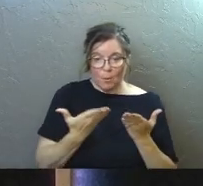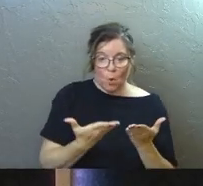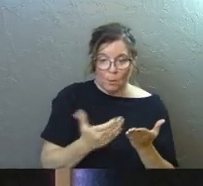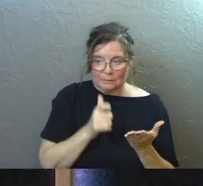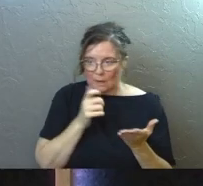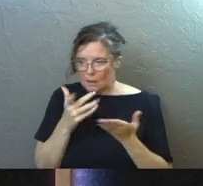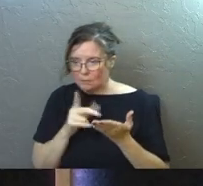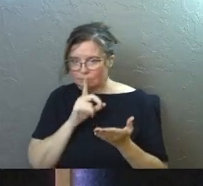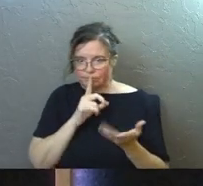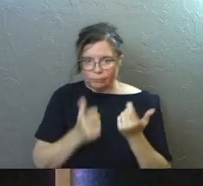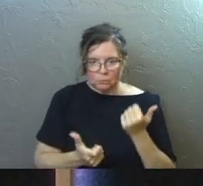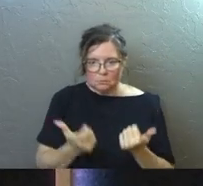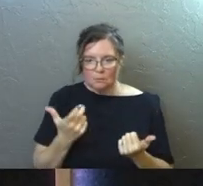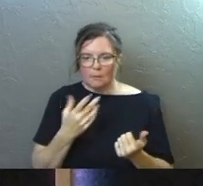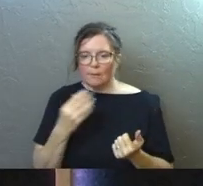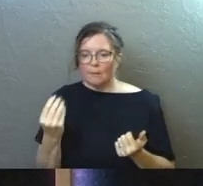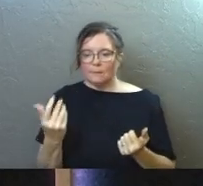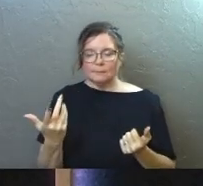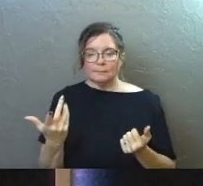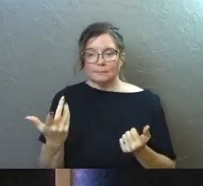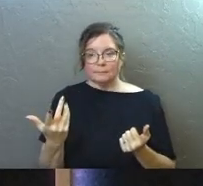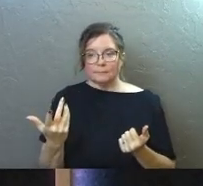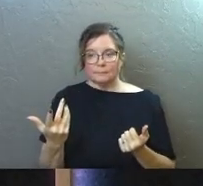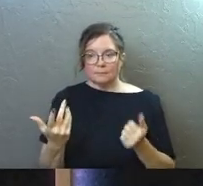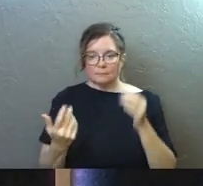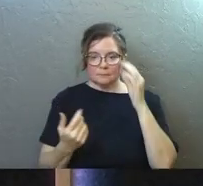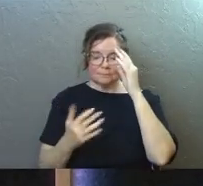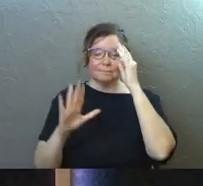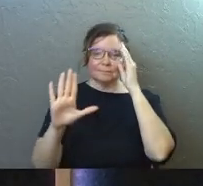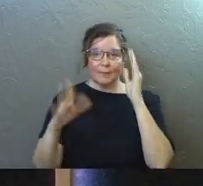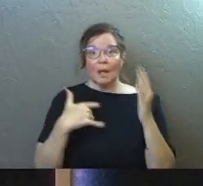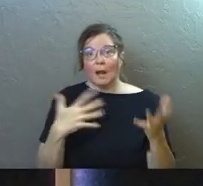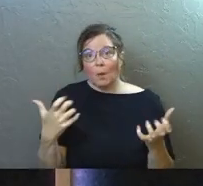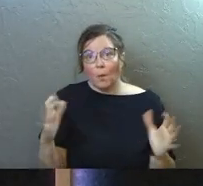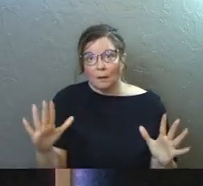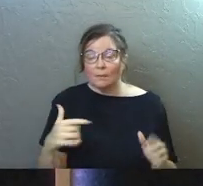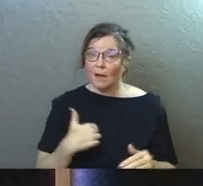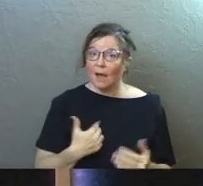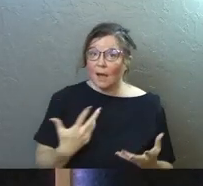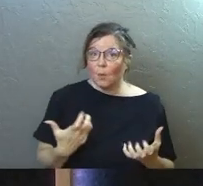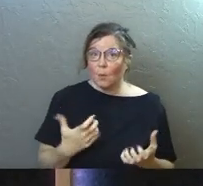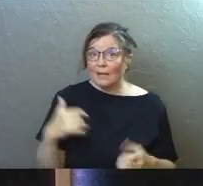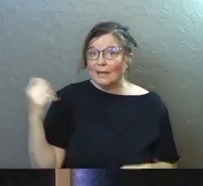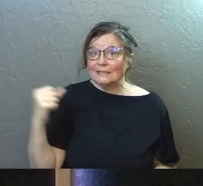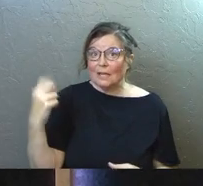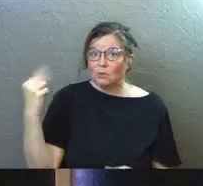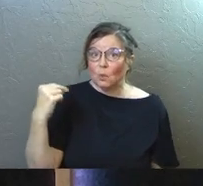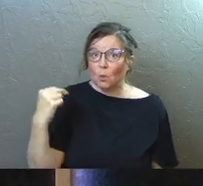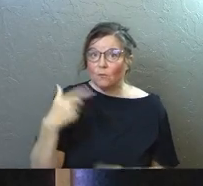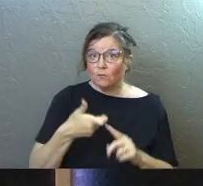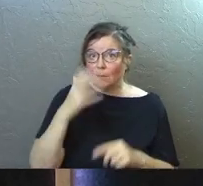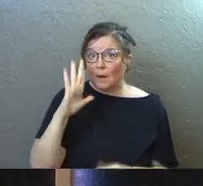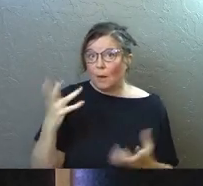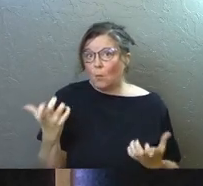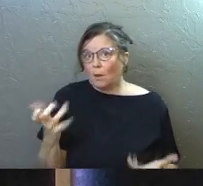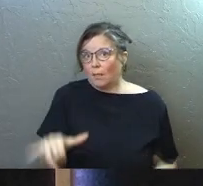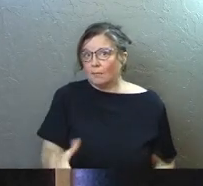and all this kind of stuff. And here's what I wanted, okay? I just wanted a yes or no from God.